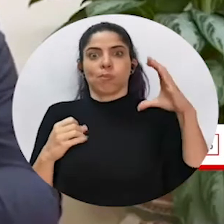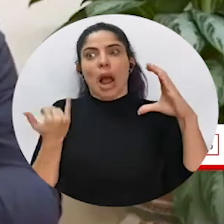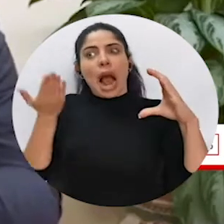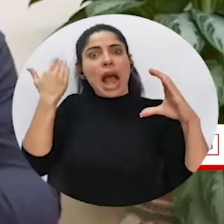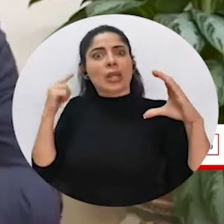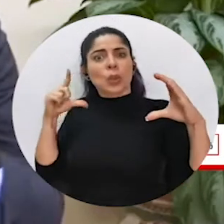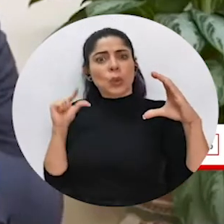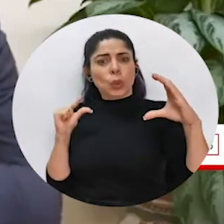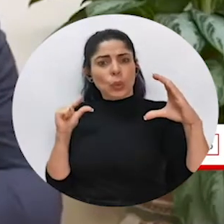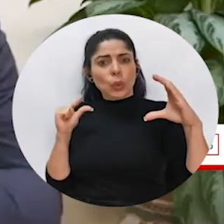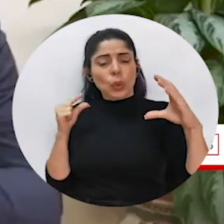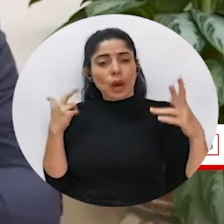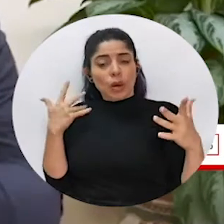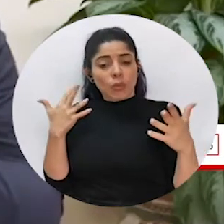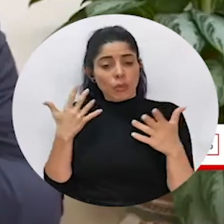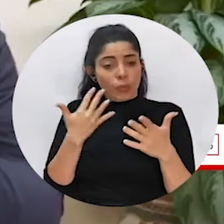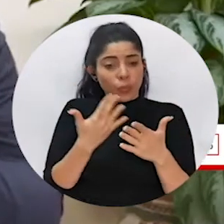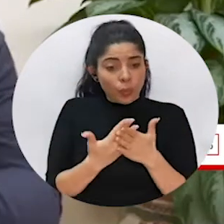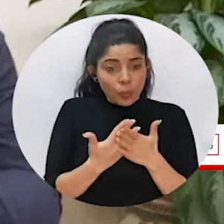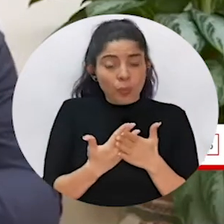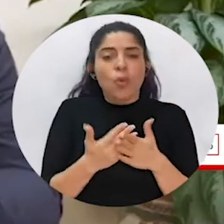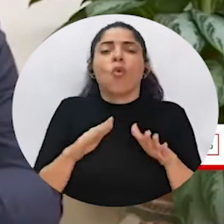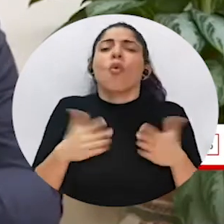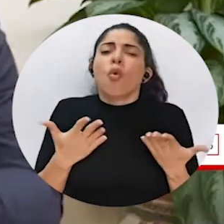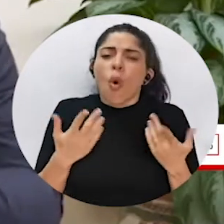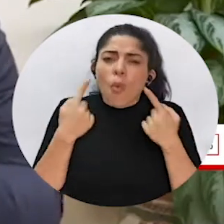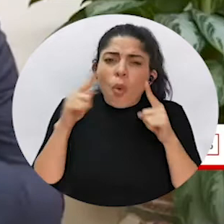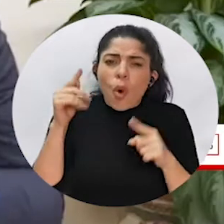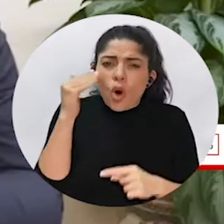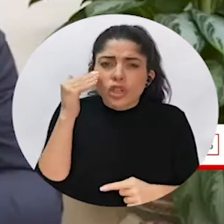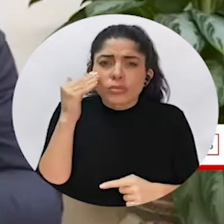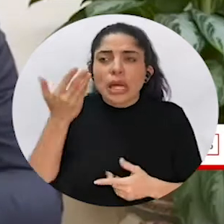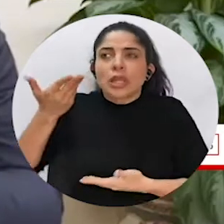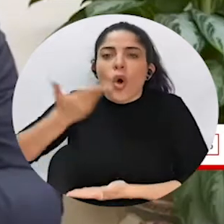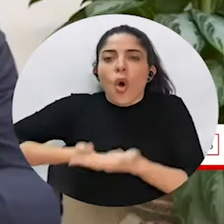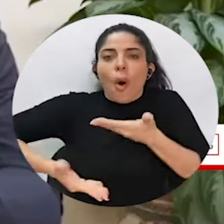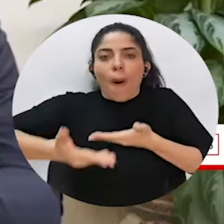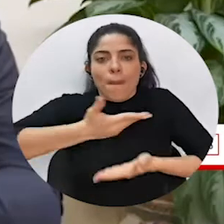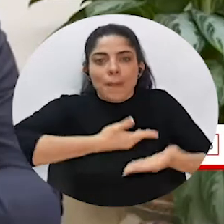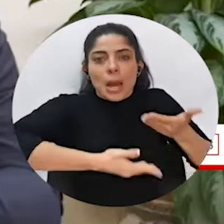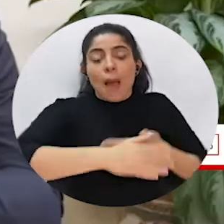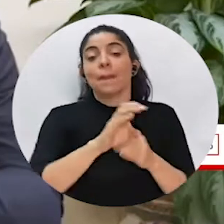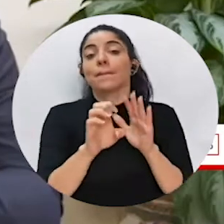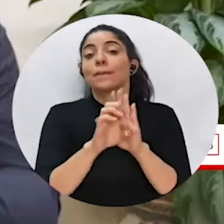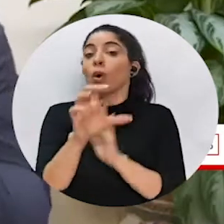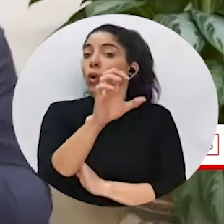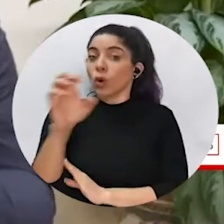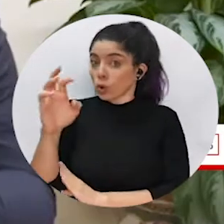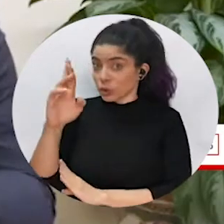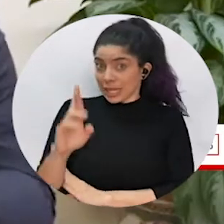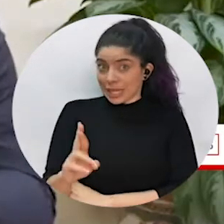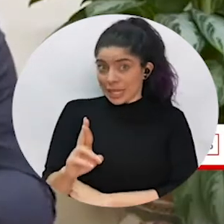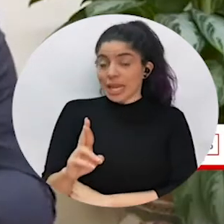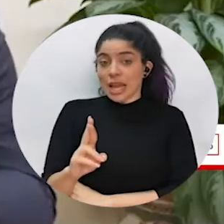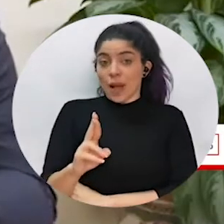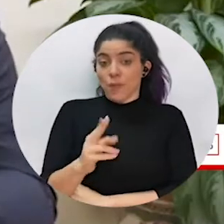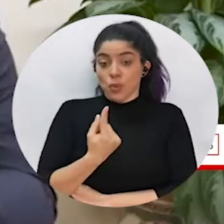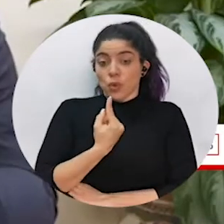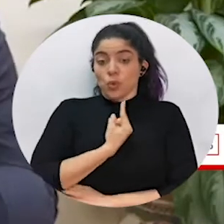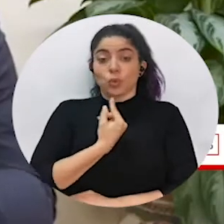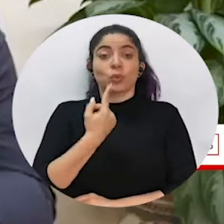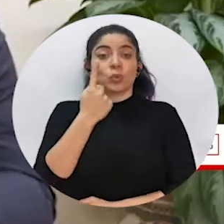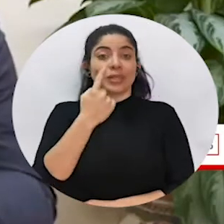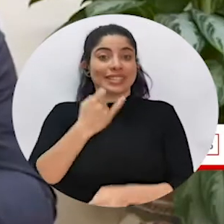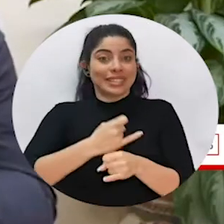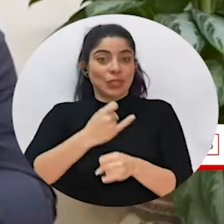COVID-19. And that we have achieved through cooperation. For example, in the case of Costa Rica,